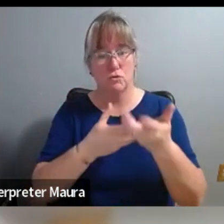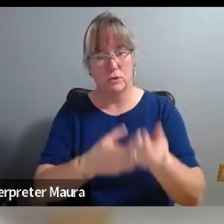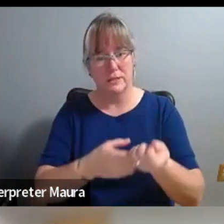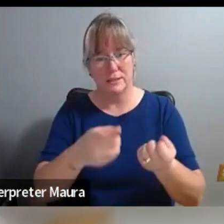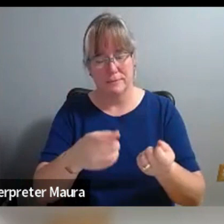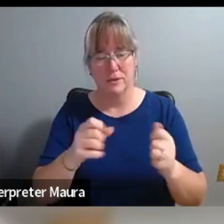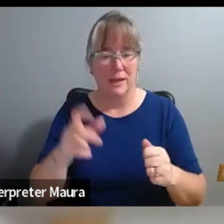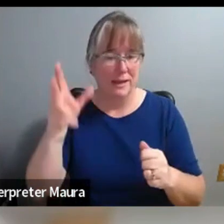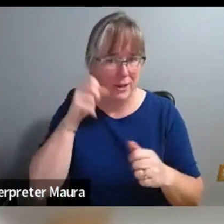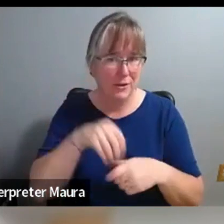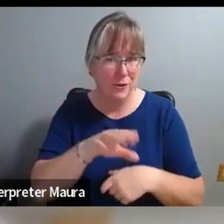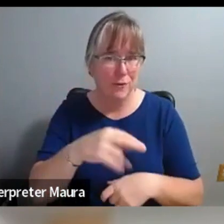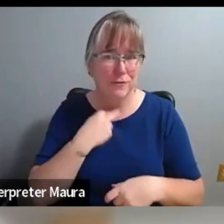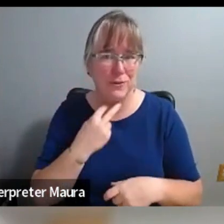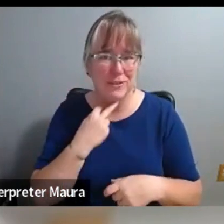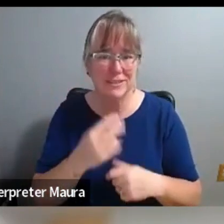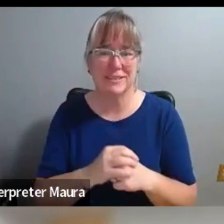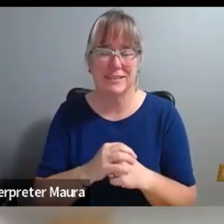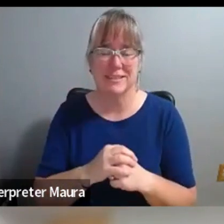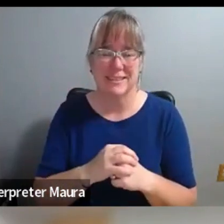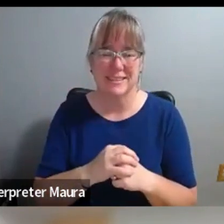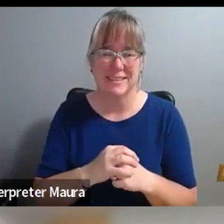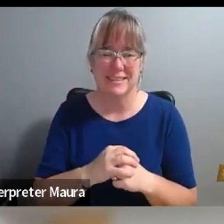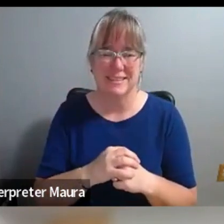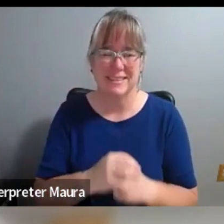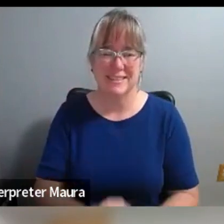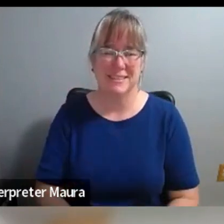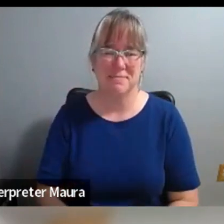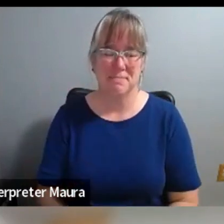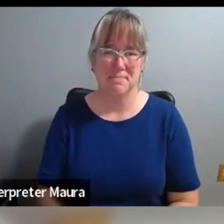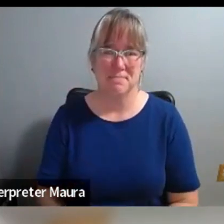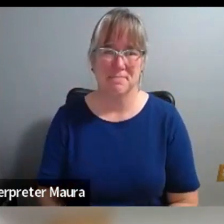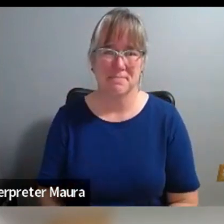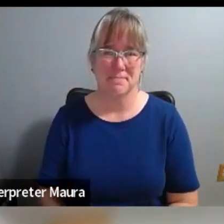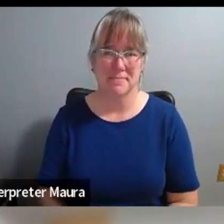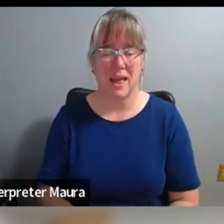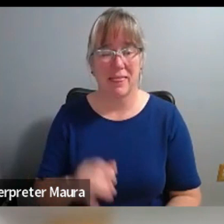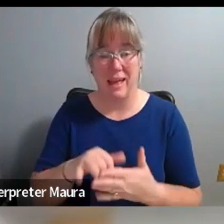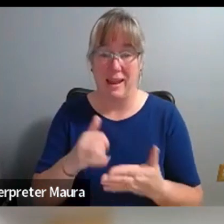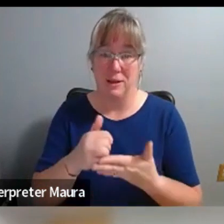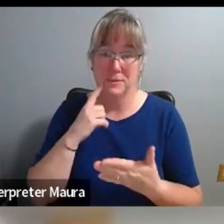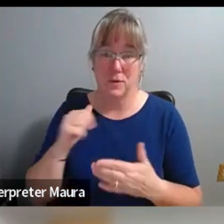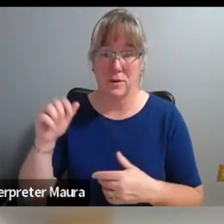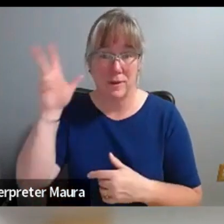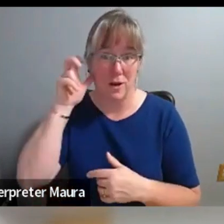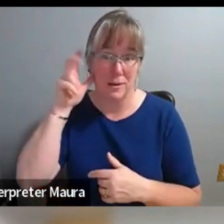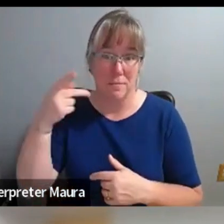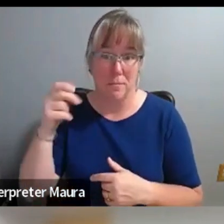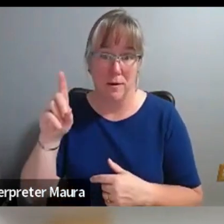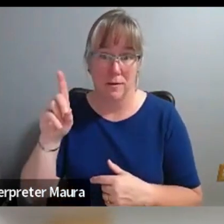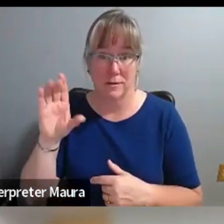voice, Glenn, I think, just convenient for an audio medium. And, and so I think often the approach was